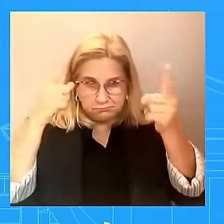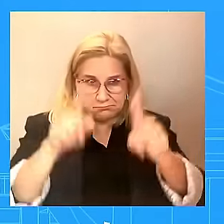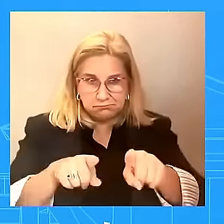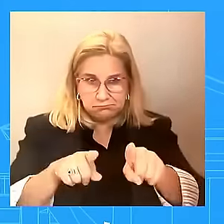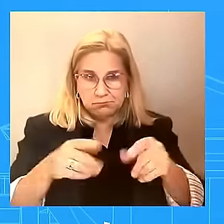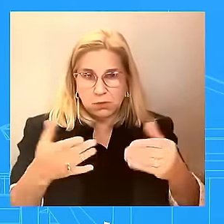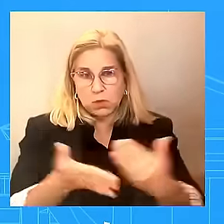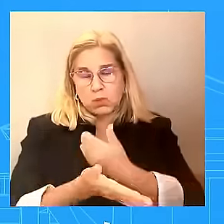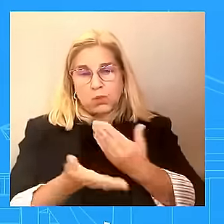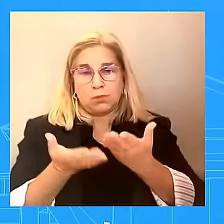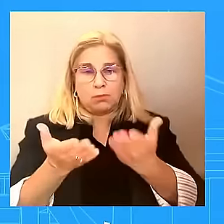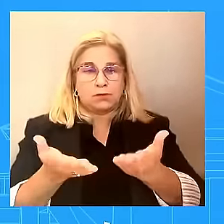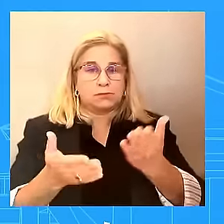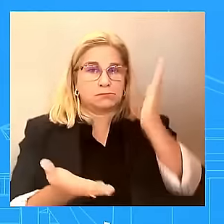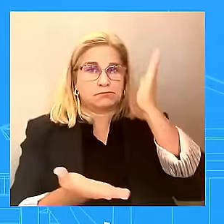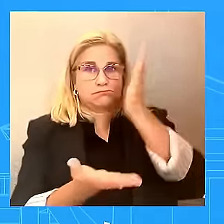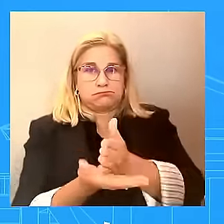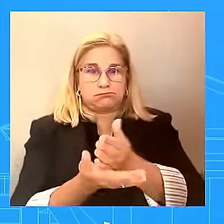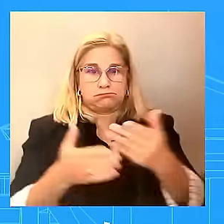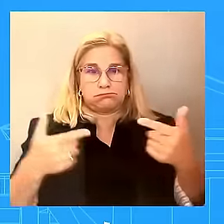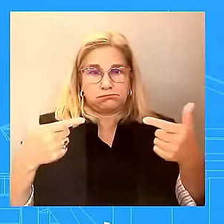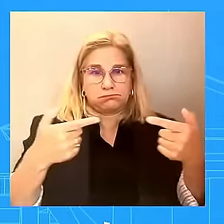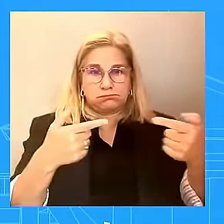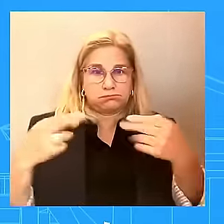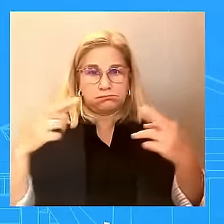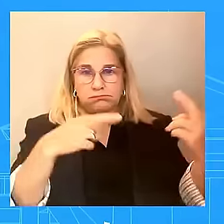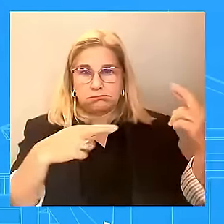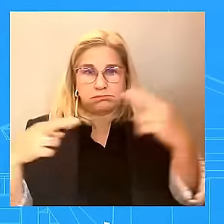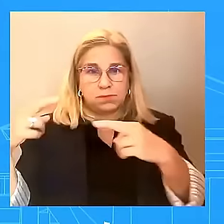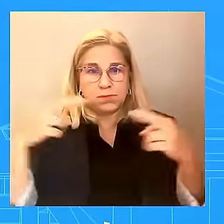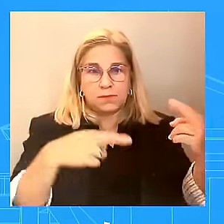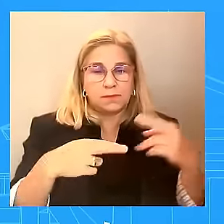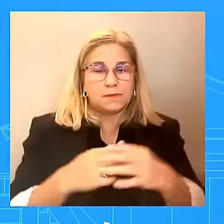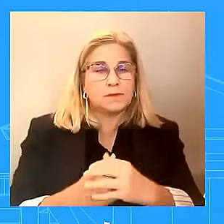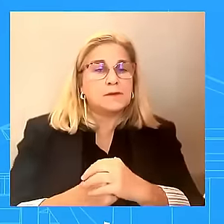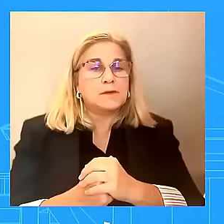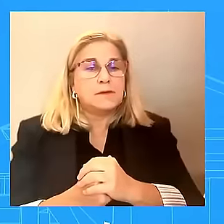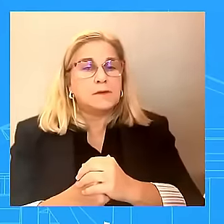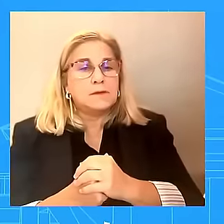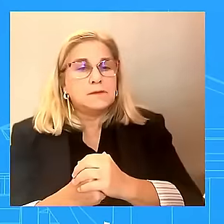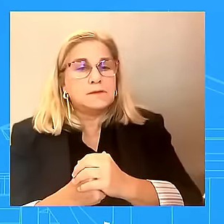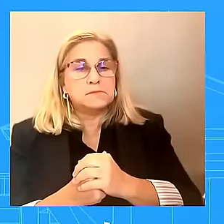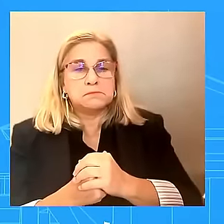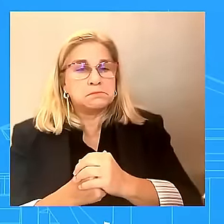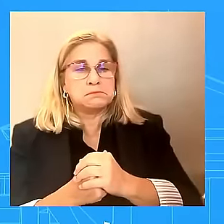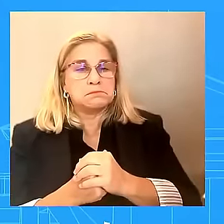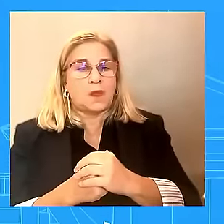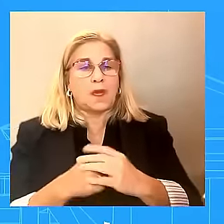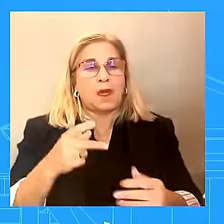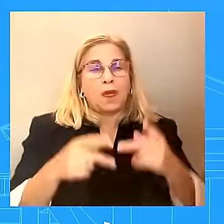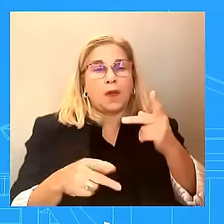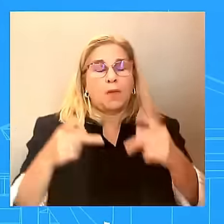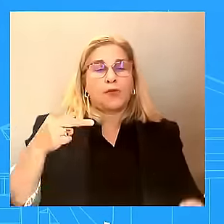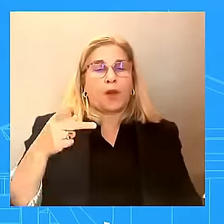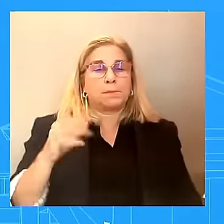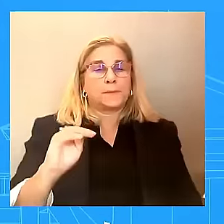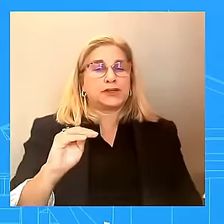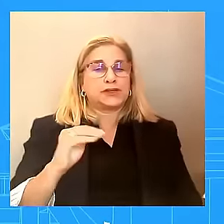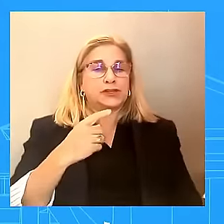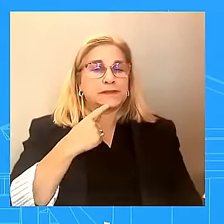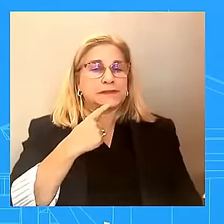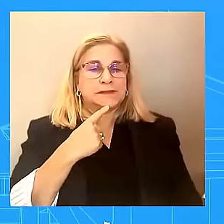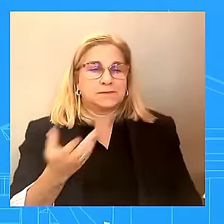later, and the Prime Minister's office is saying no. MS. So a couple of things. As you mentioned, the joint statement last night, you saw that.